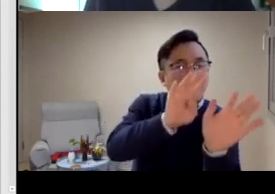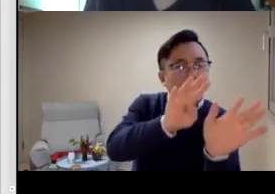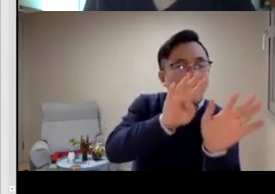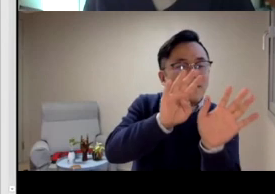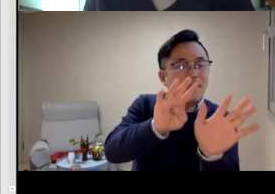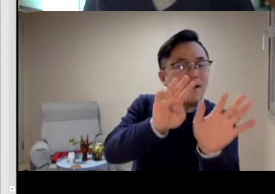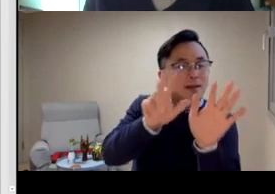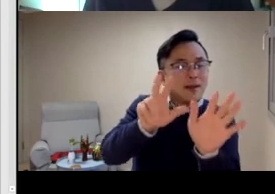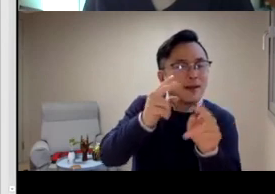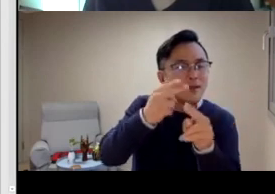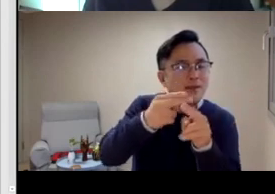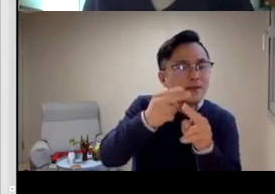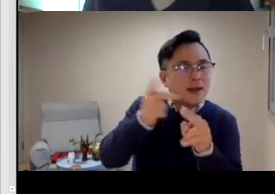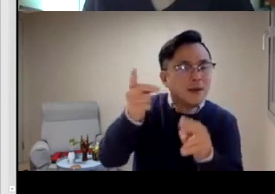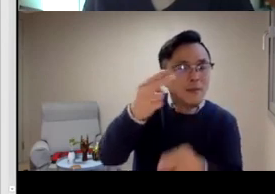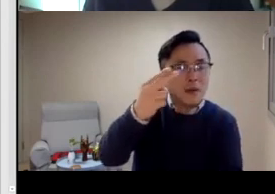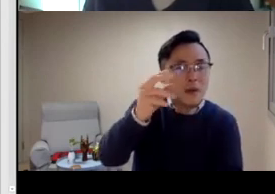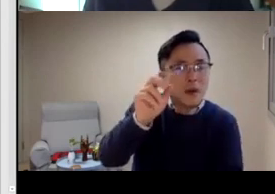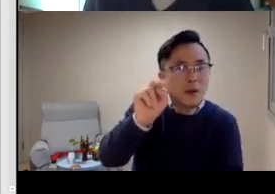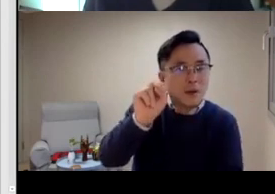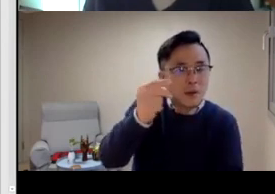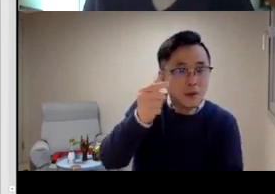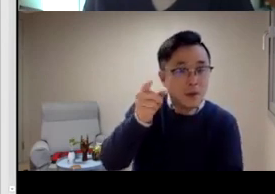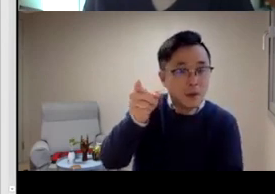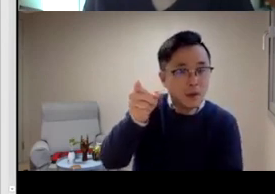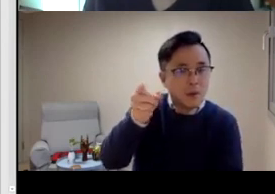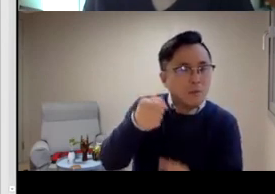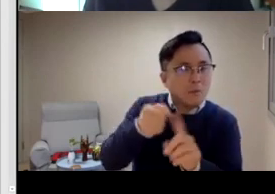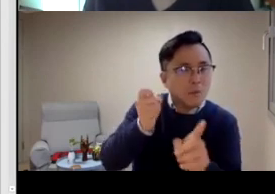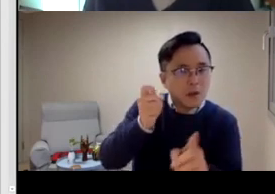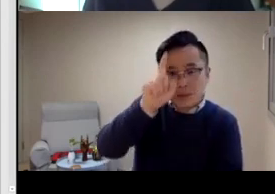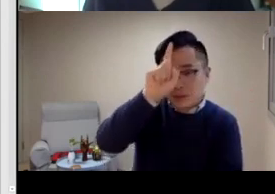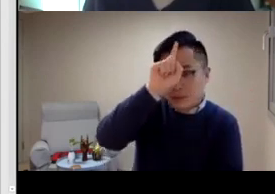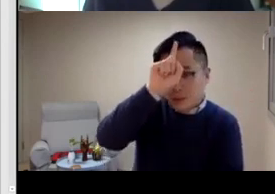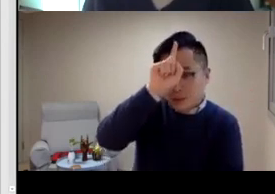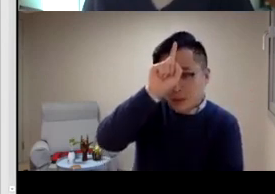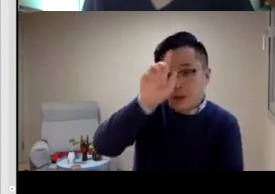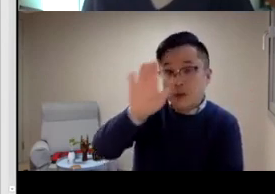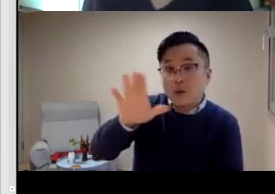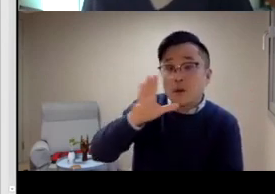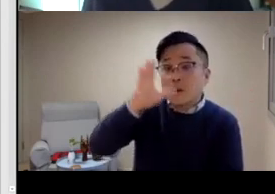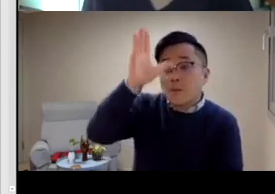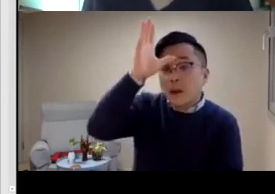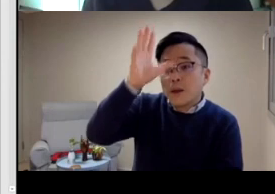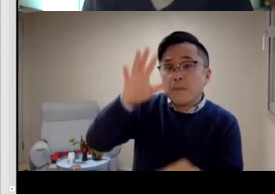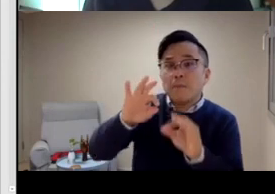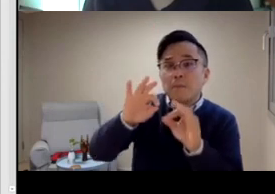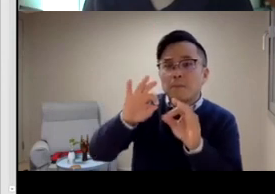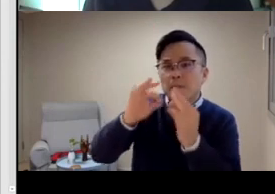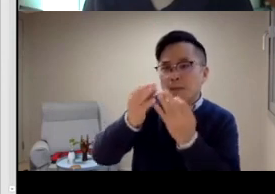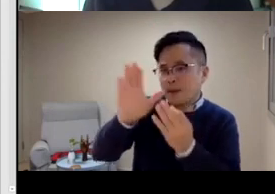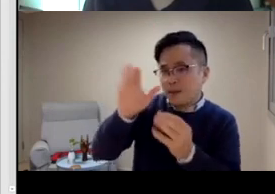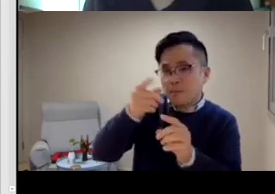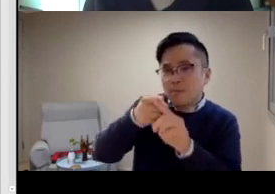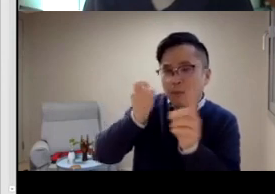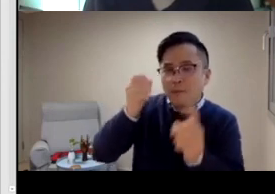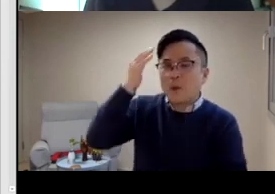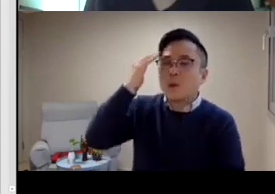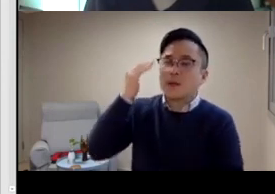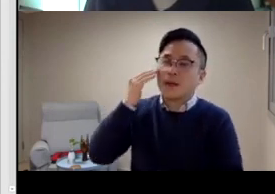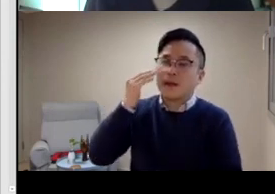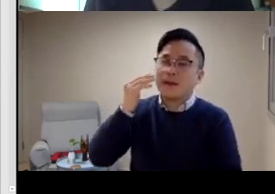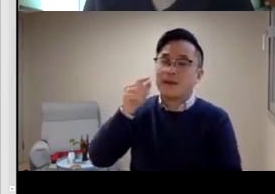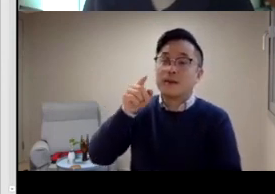before that, I had met this person in 1999, I met Hong Song-un, who was in Germany.